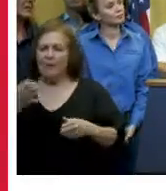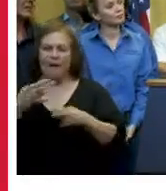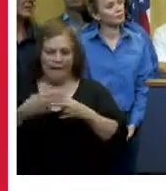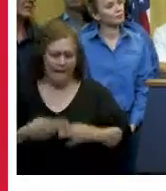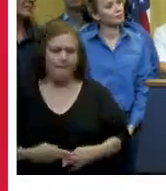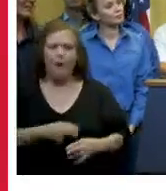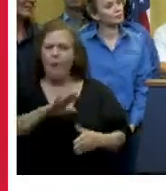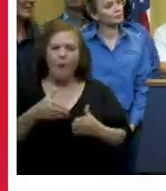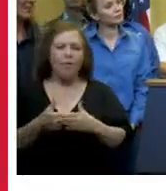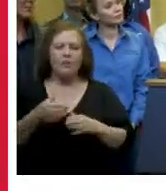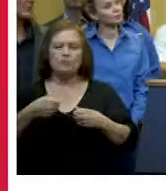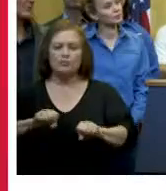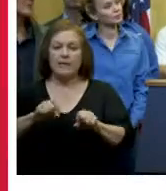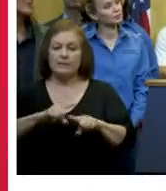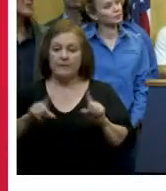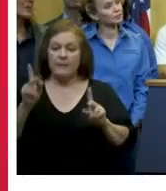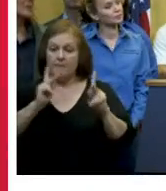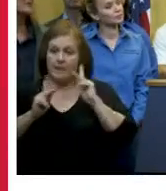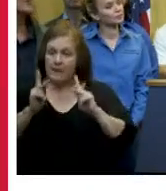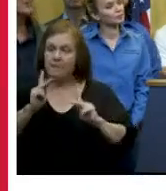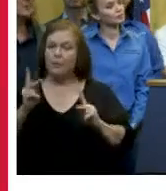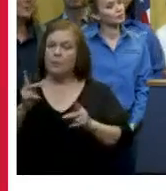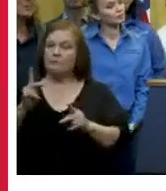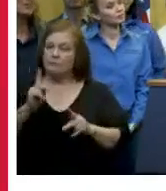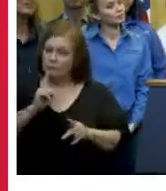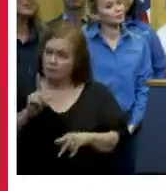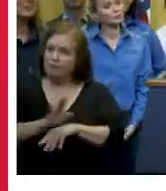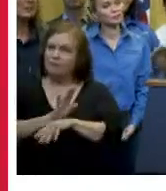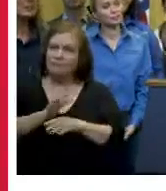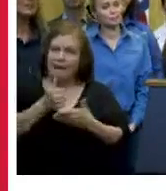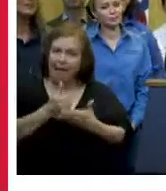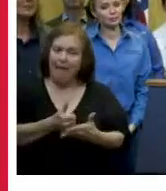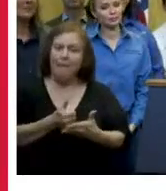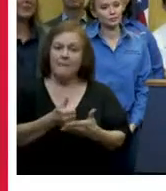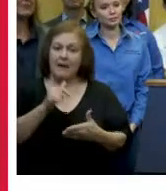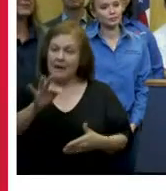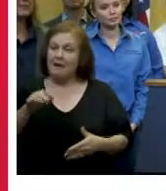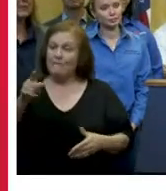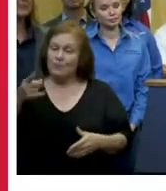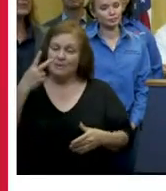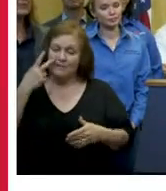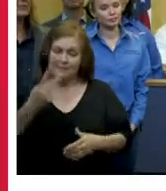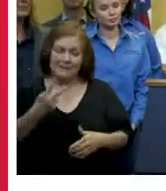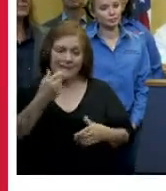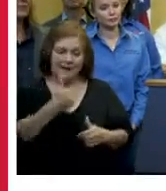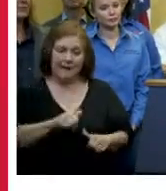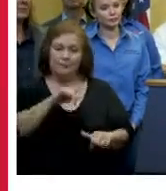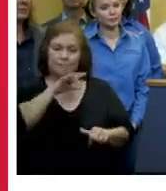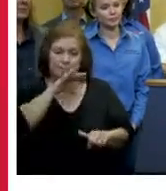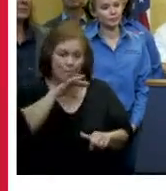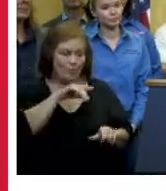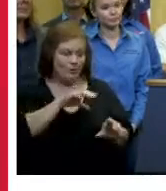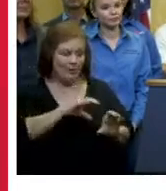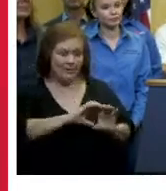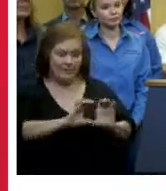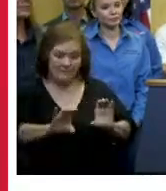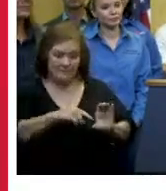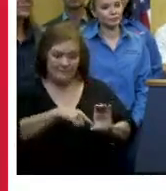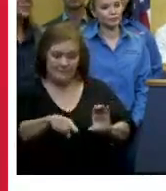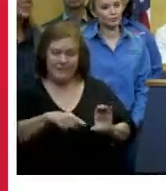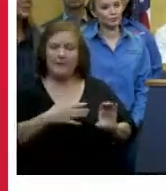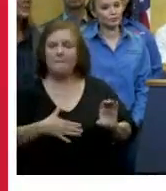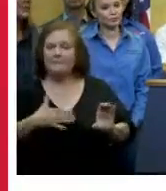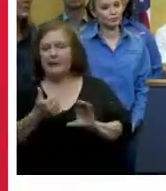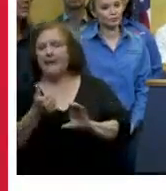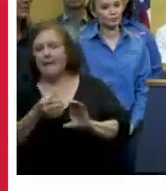because there's too many to name but people have actually been helping to do this if you see debris in front of the catch basin please